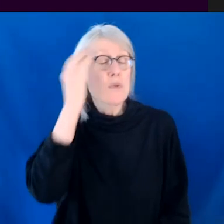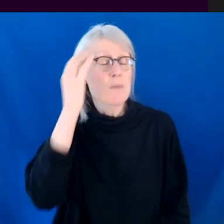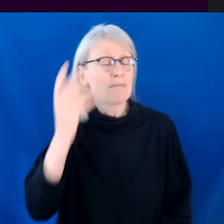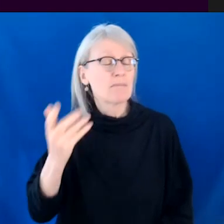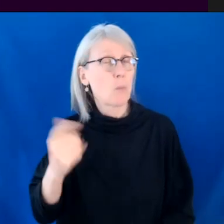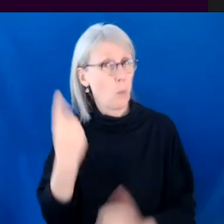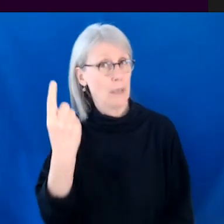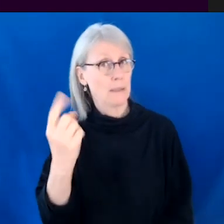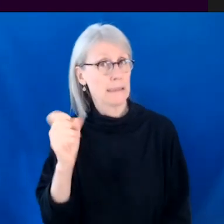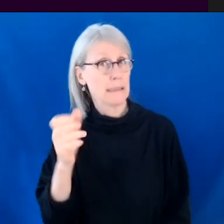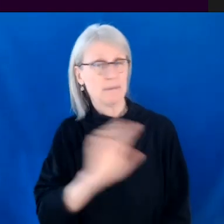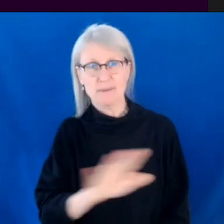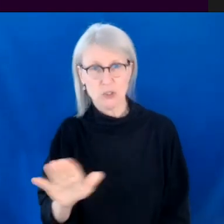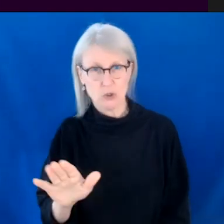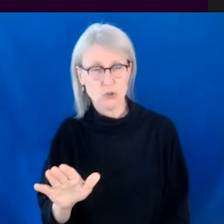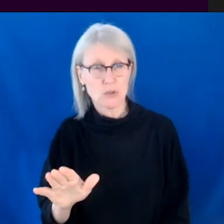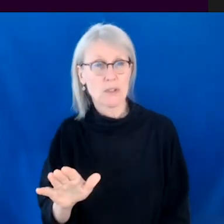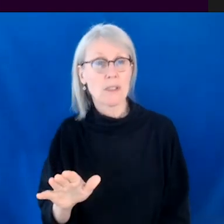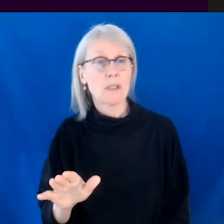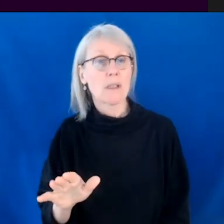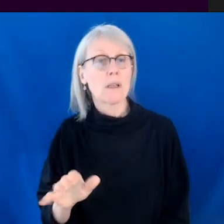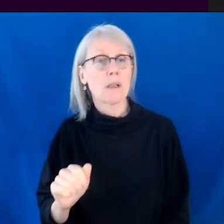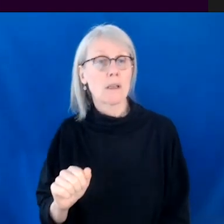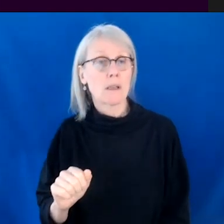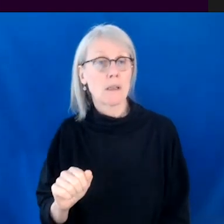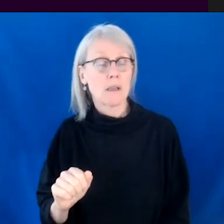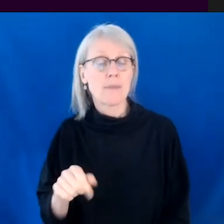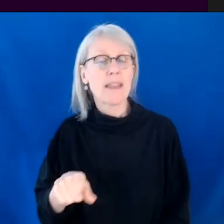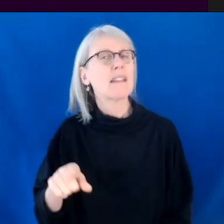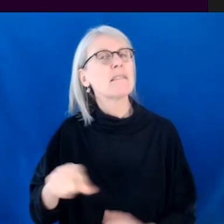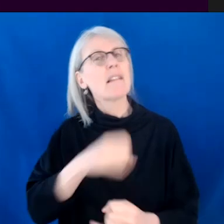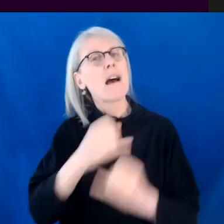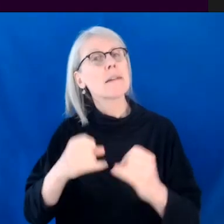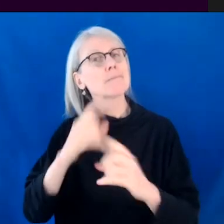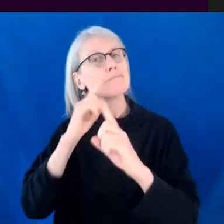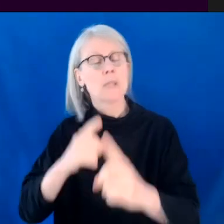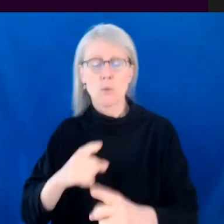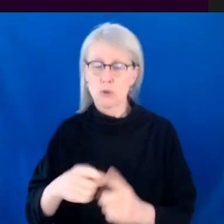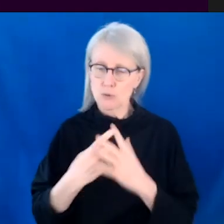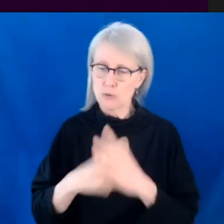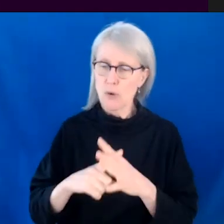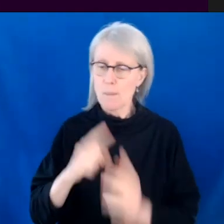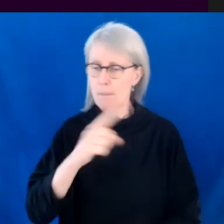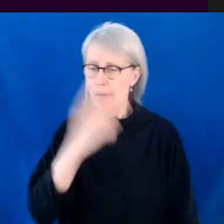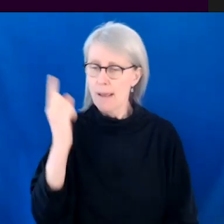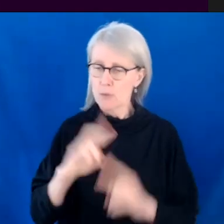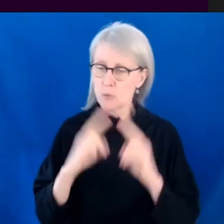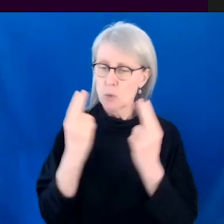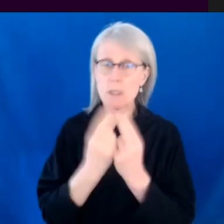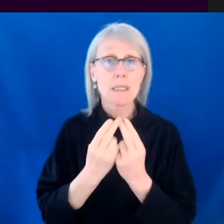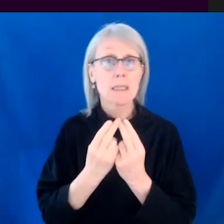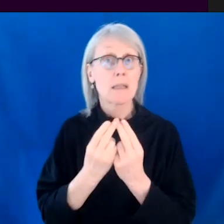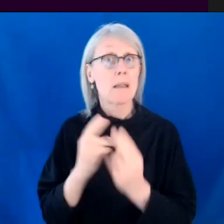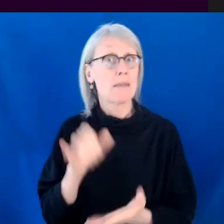with Zeke saying, I'm going to start this black union. And in some ways that what, from that point on